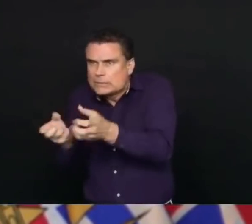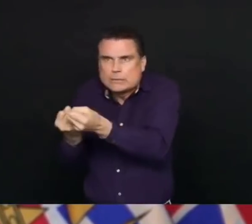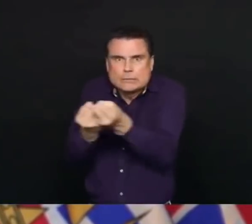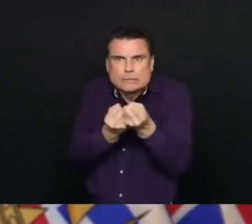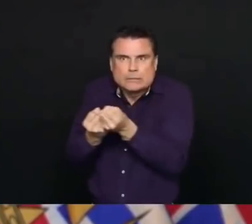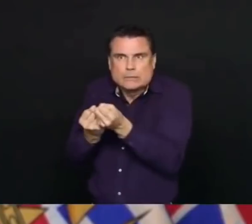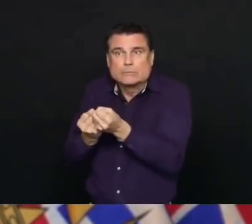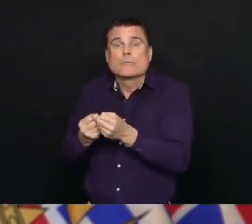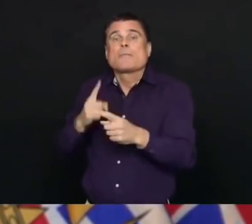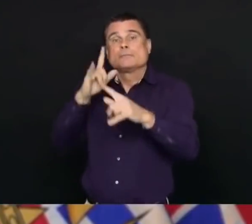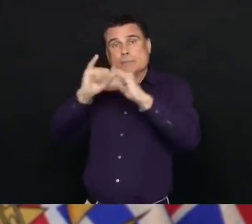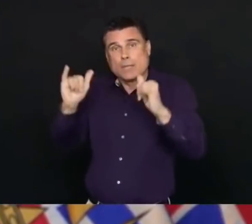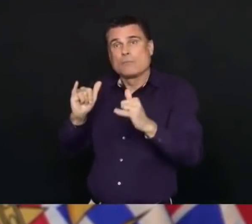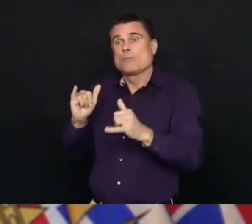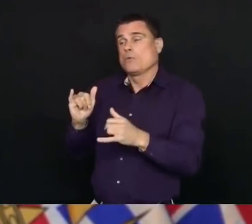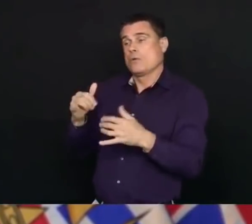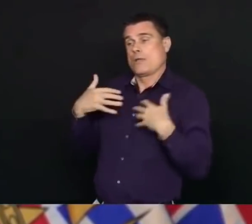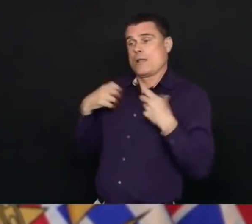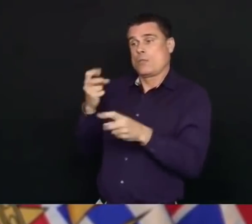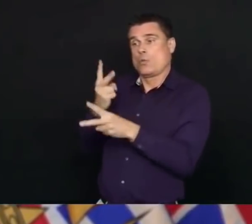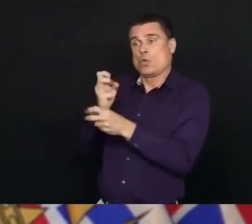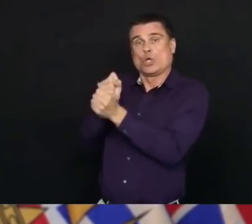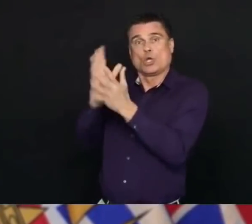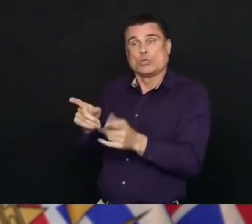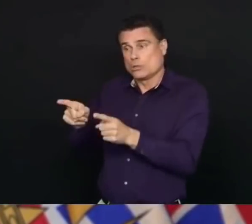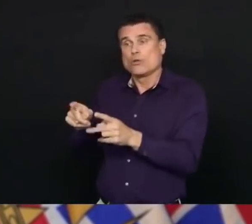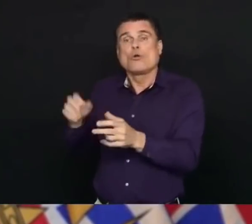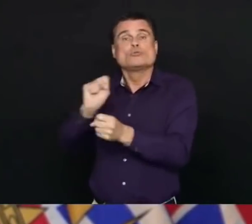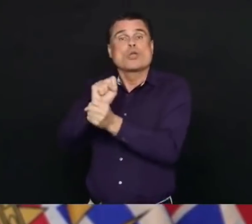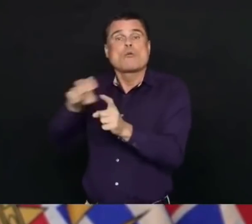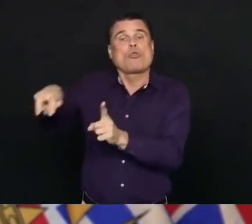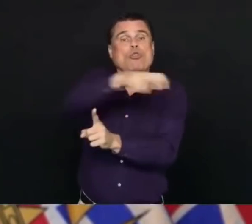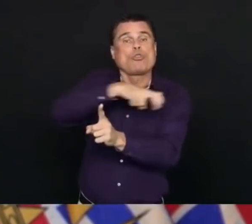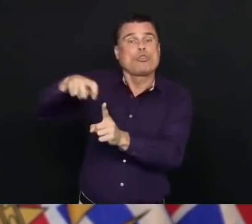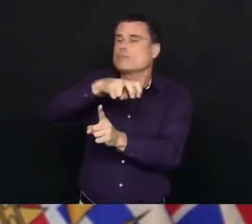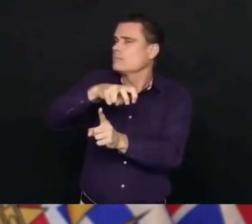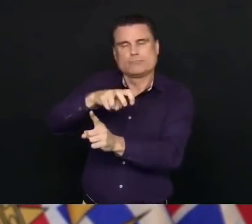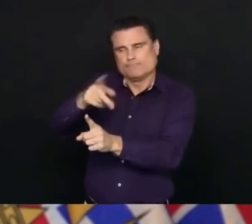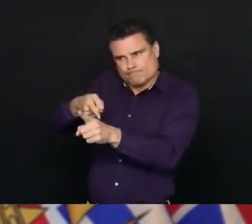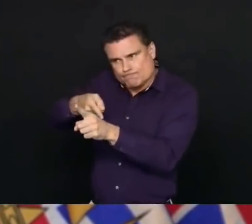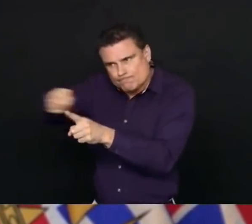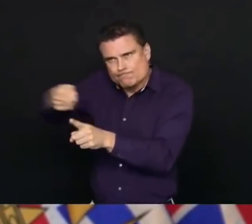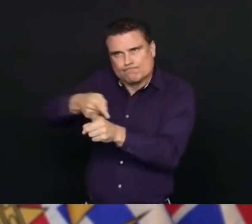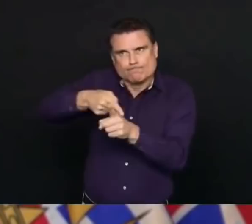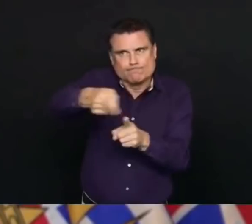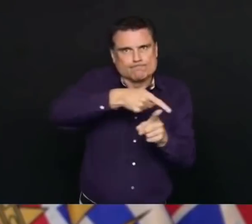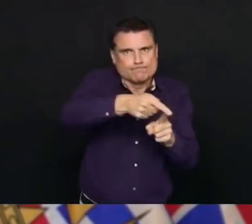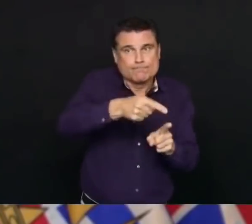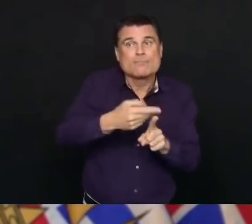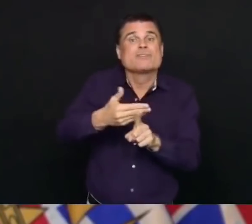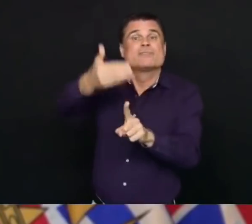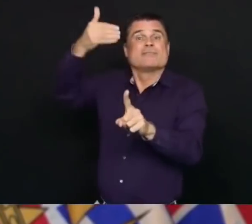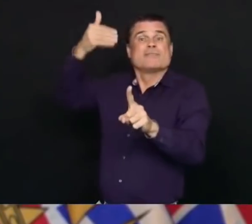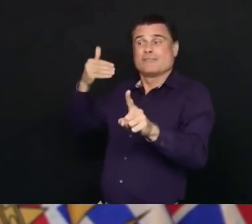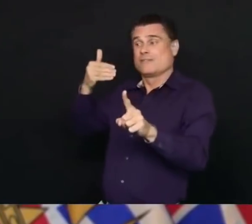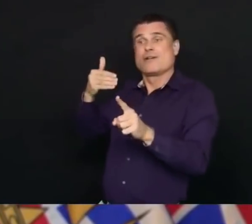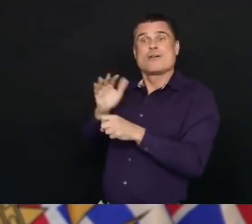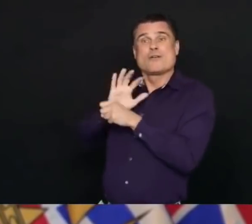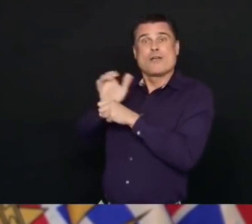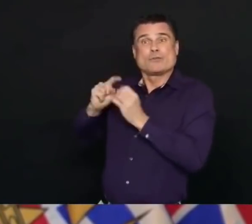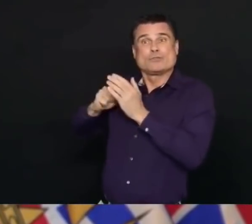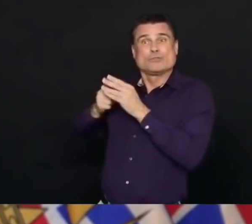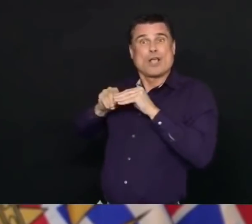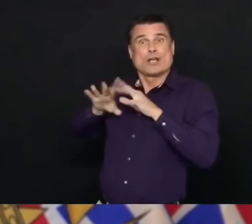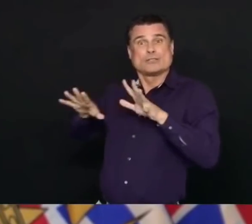we have recognized in public health from the very beginning of this outbreak, and indeed recognized it from outbreaks that we have every year, whether